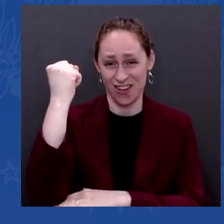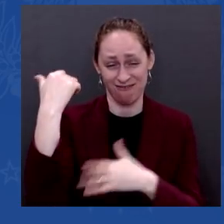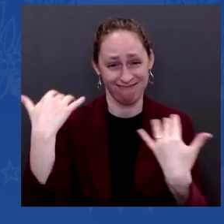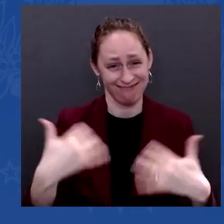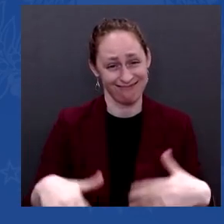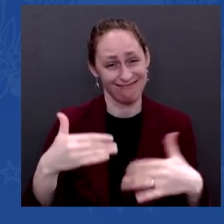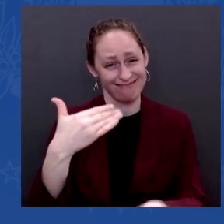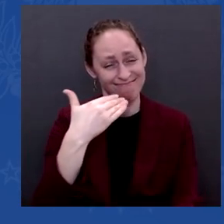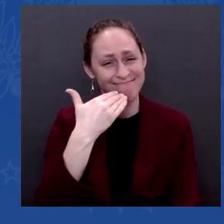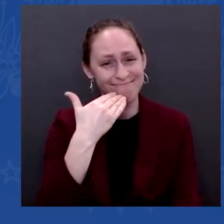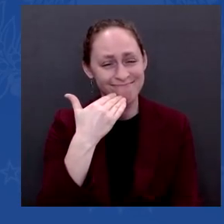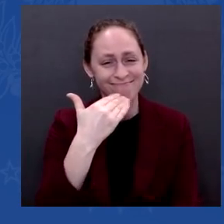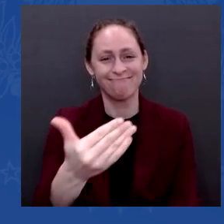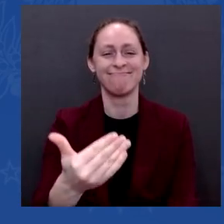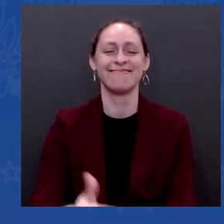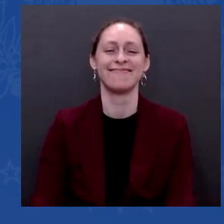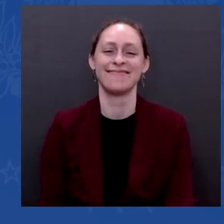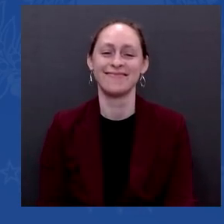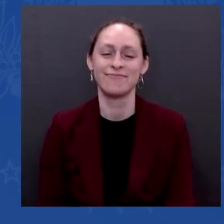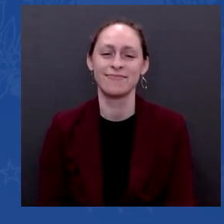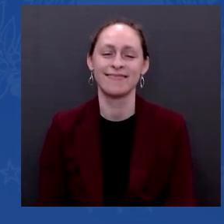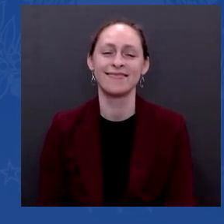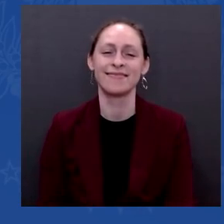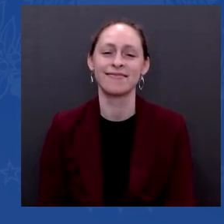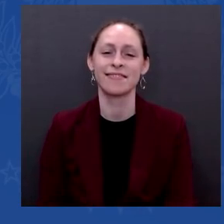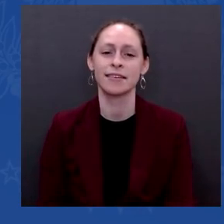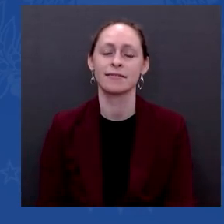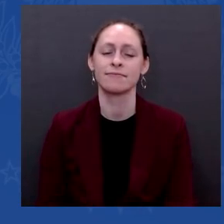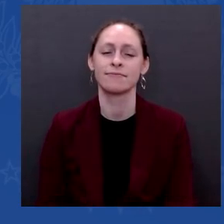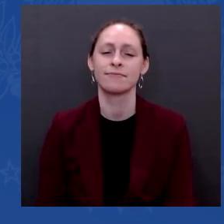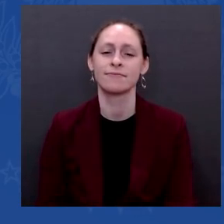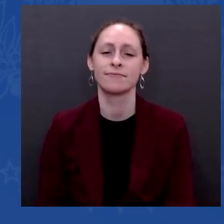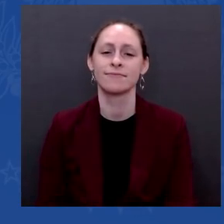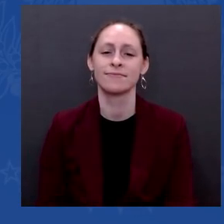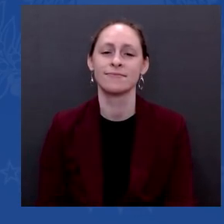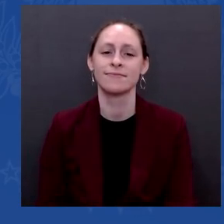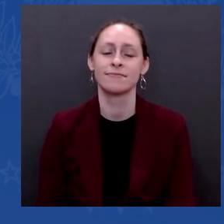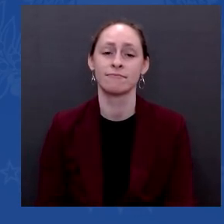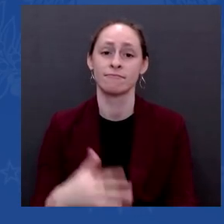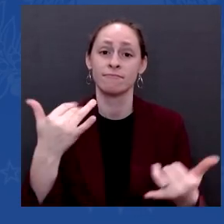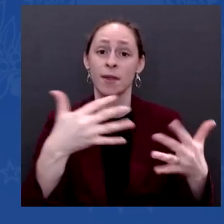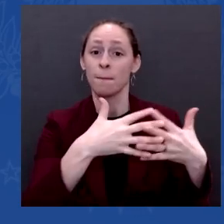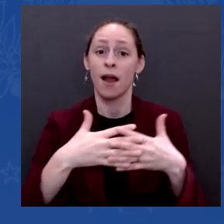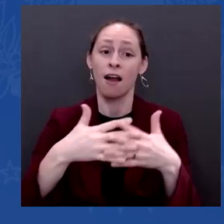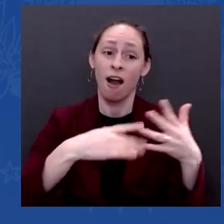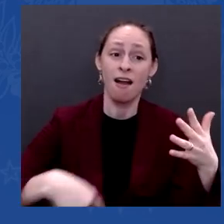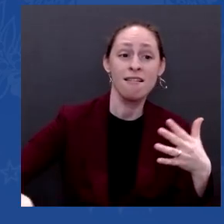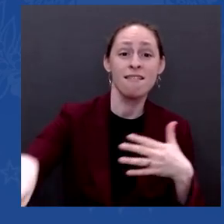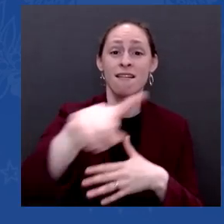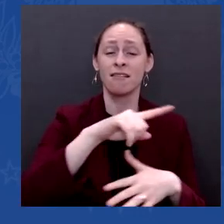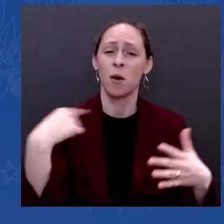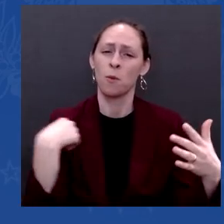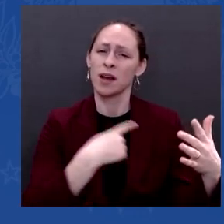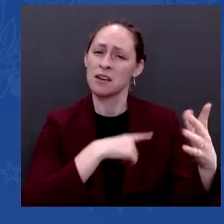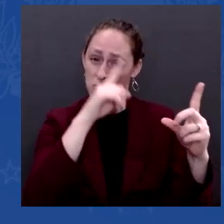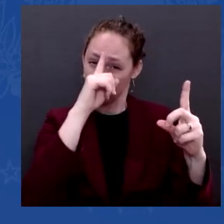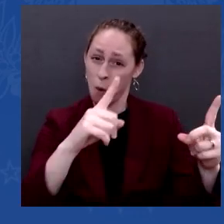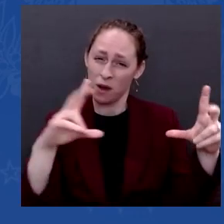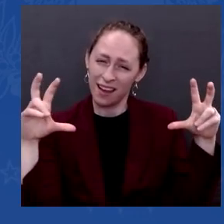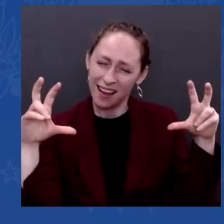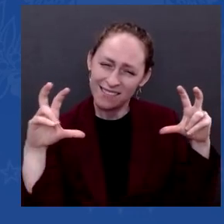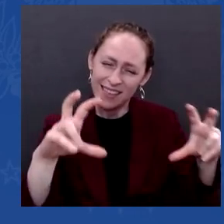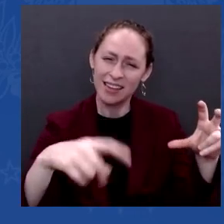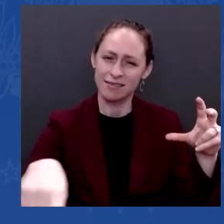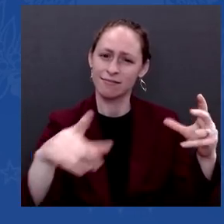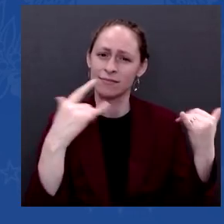take us to be the number one best infrastructure in the world. Well, now we're way below that. We'll be